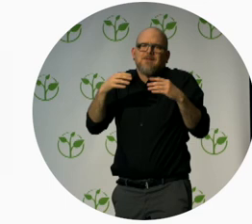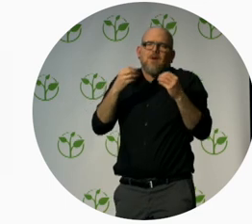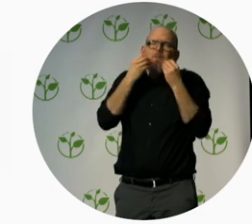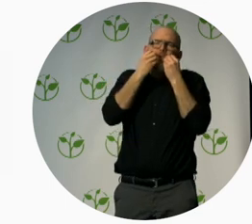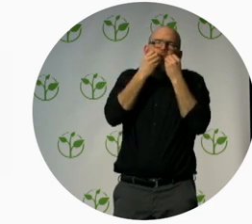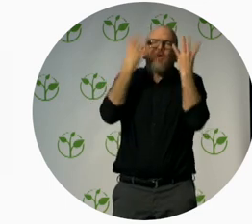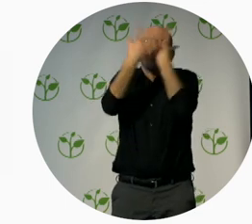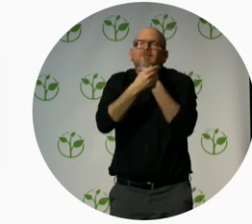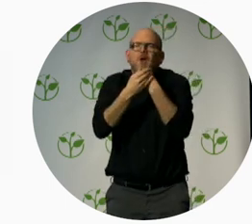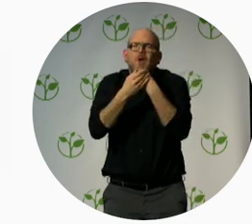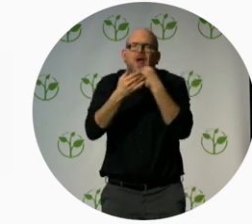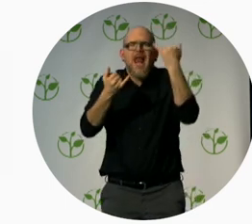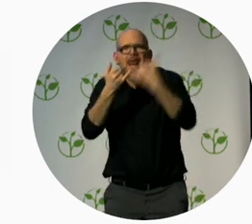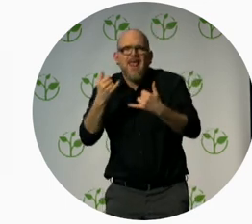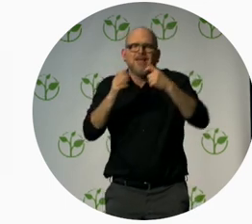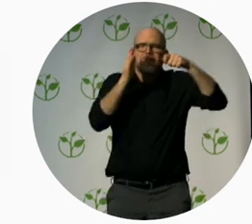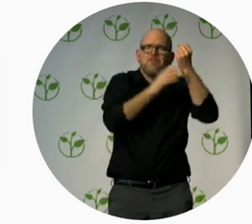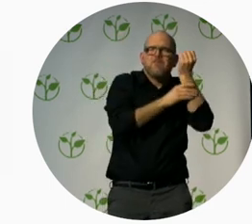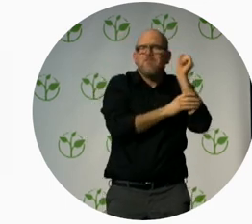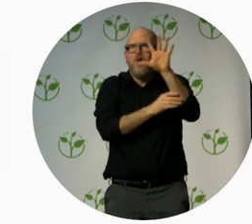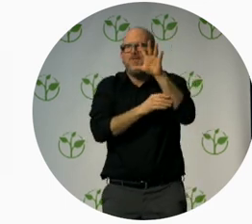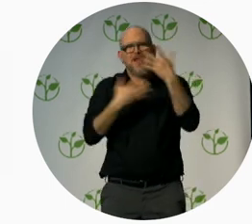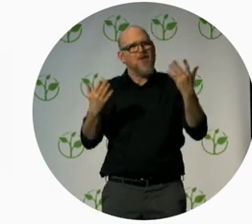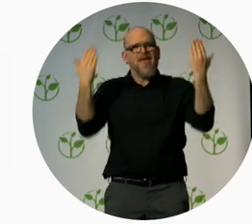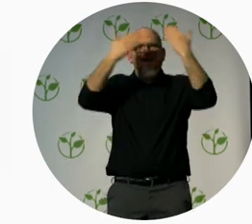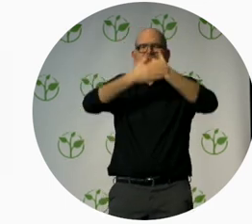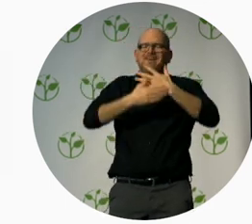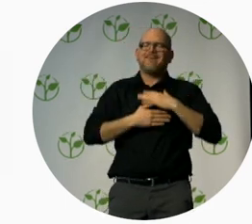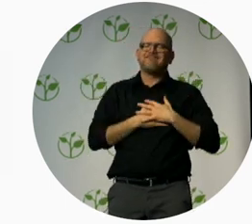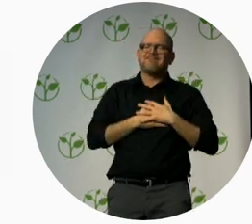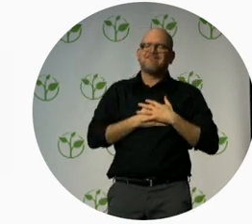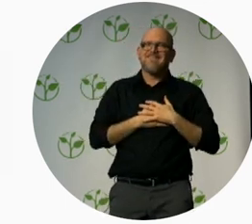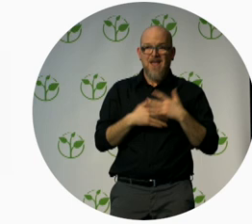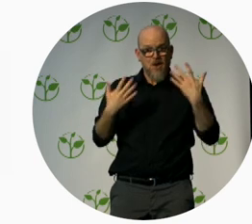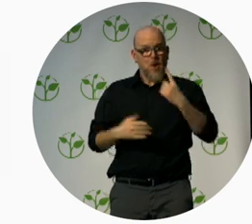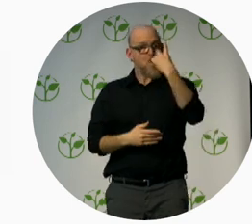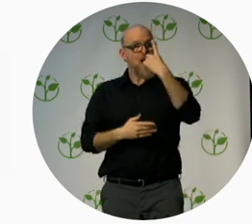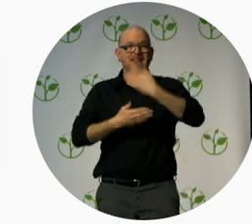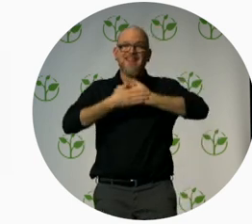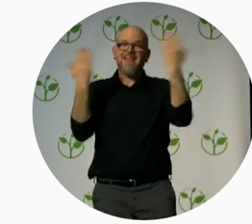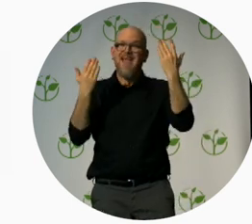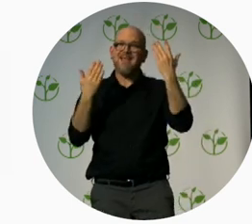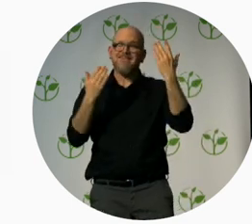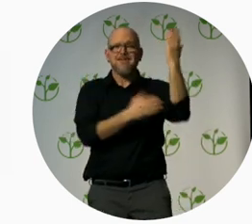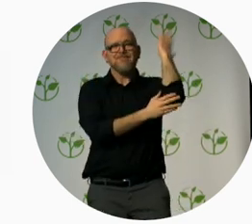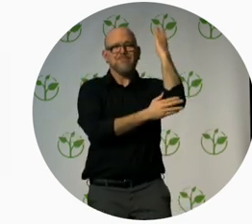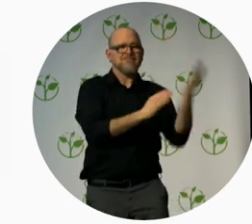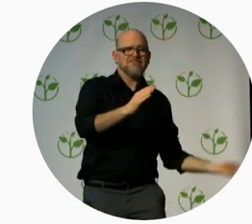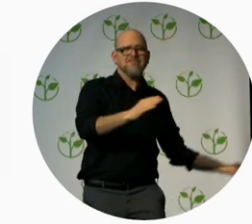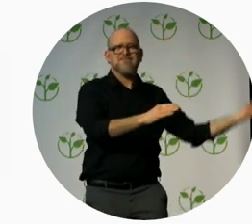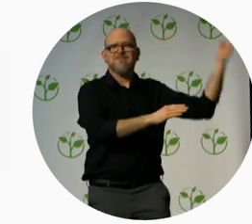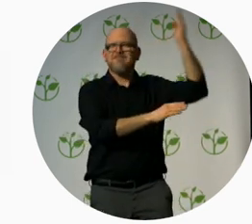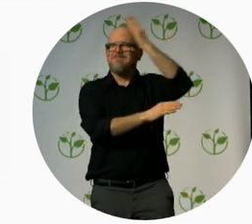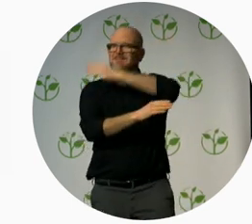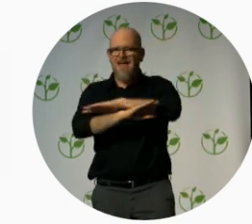So I just want to say that wraps up today's keynote and plenaries and conversations. Remember, our job now is to connect and have